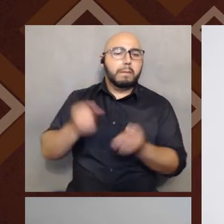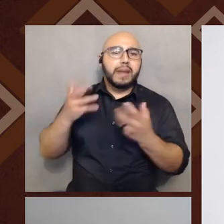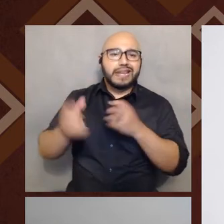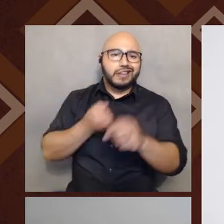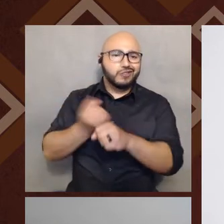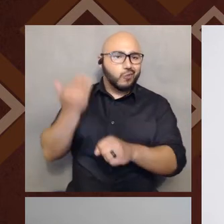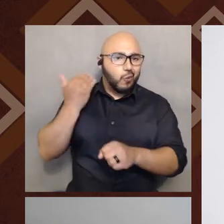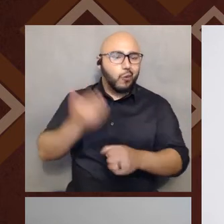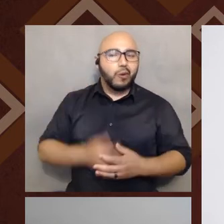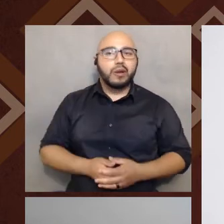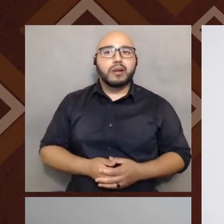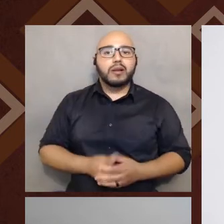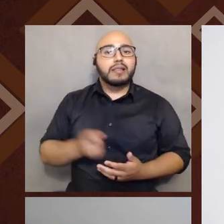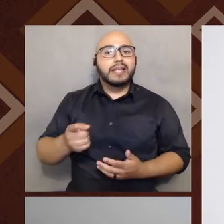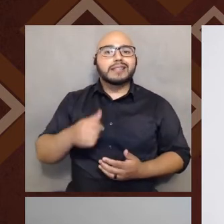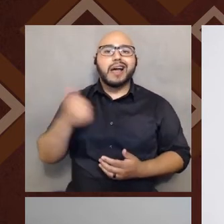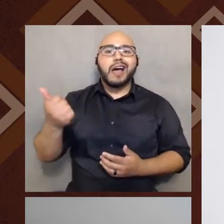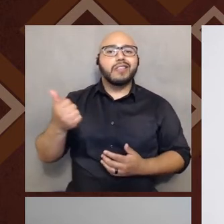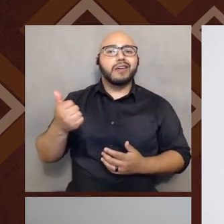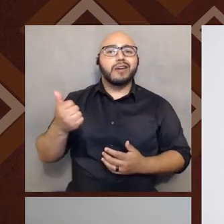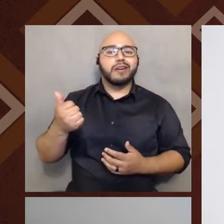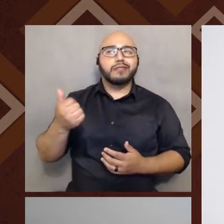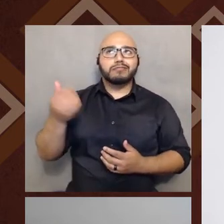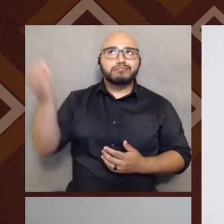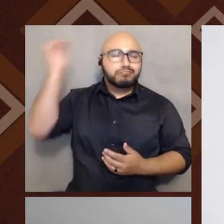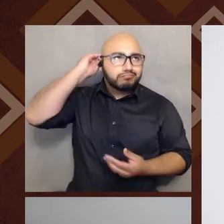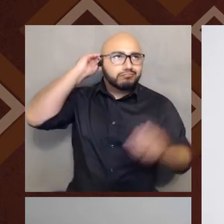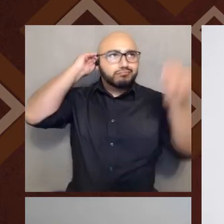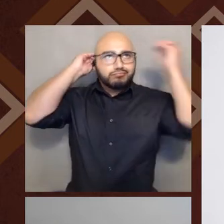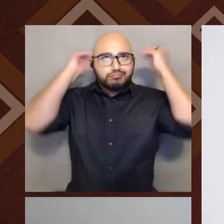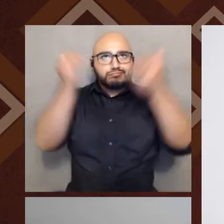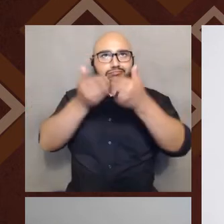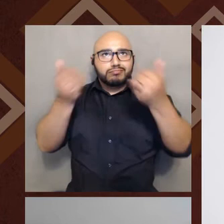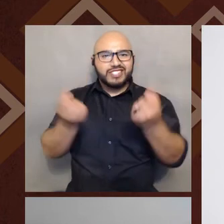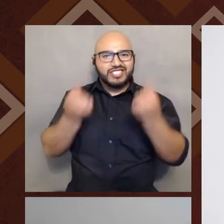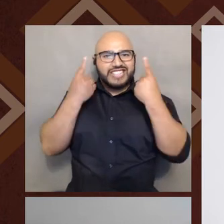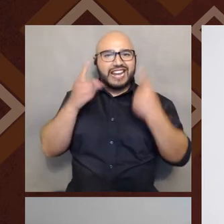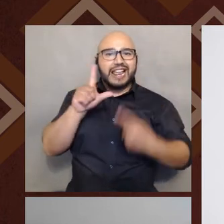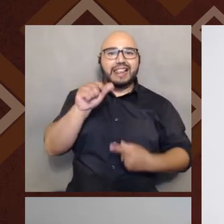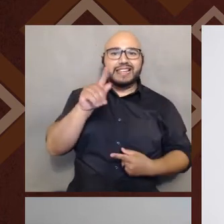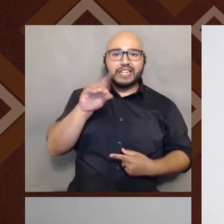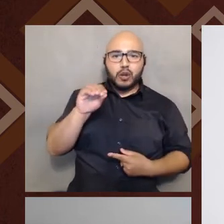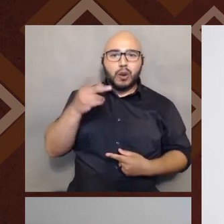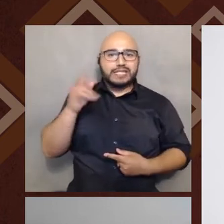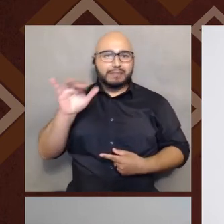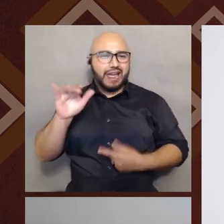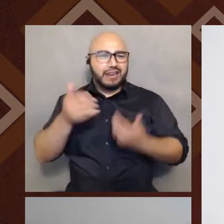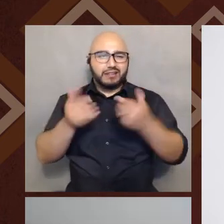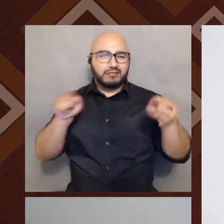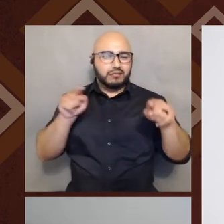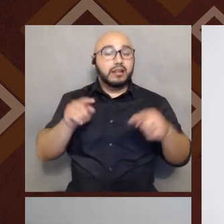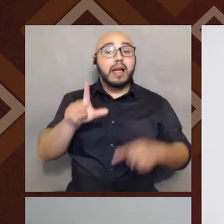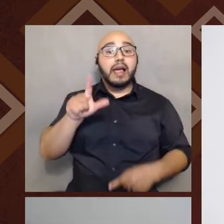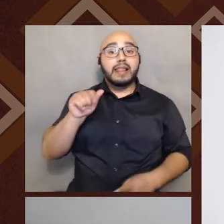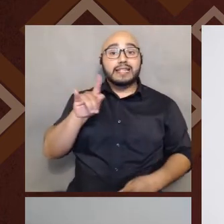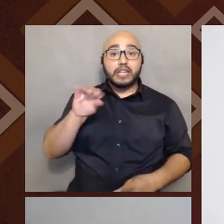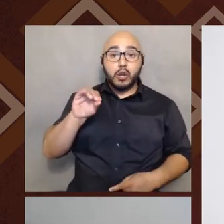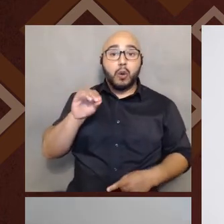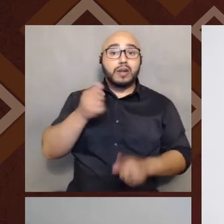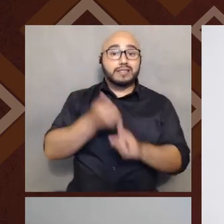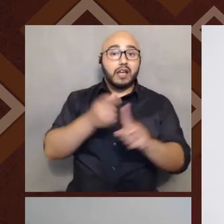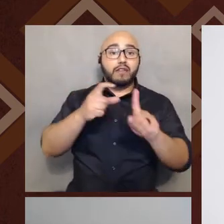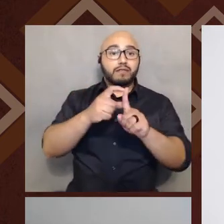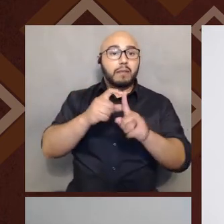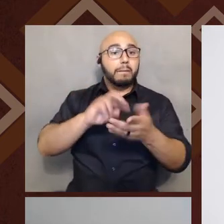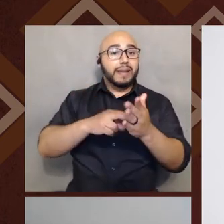it's just a, another guideline on the Latino Hispanic divide. Basically the, the idea that Latino is a term telling you about geography,